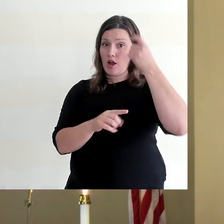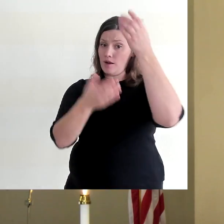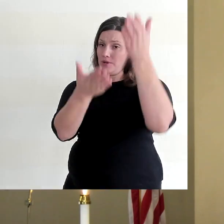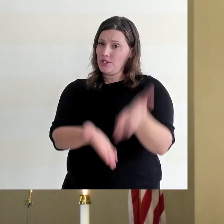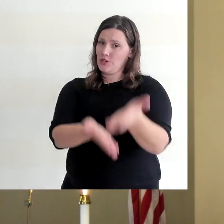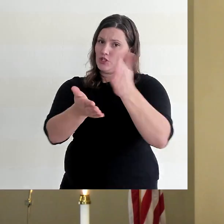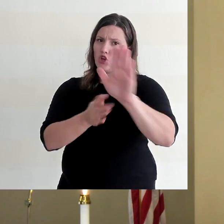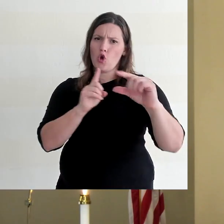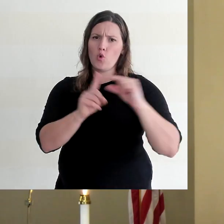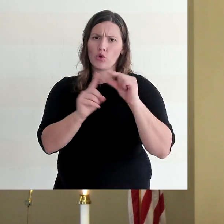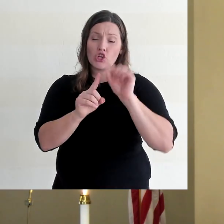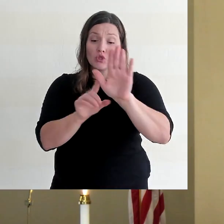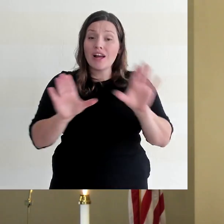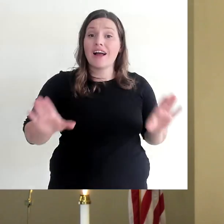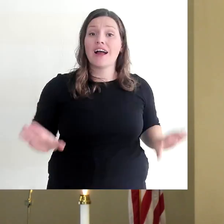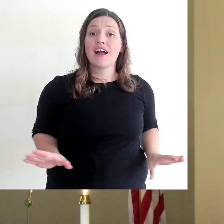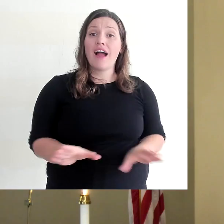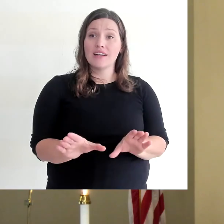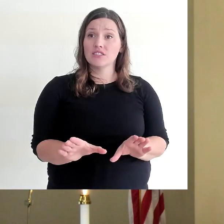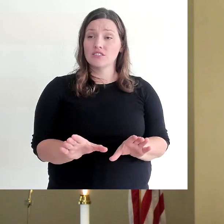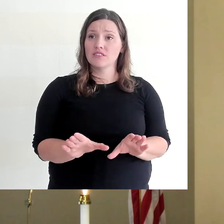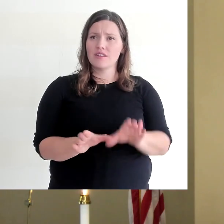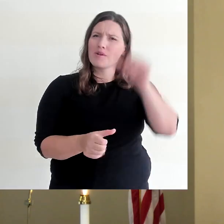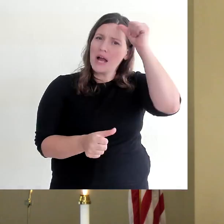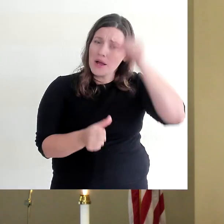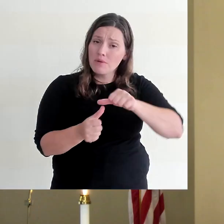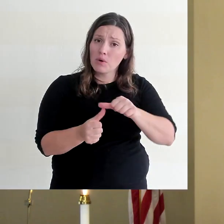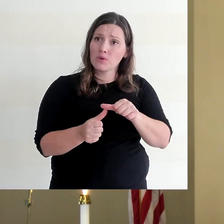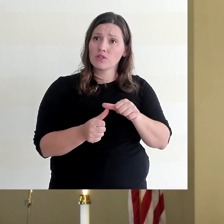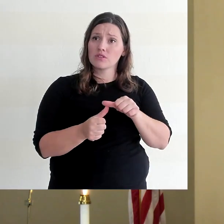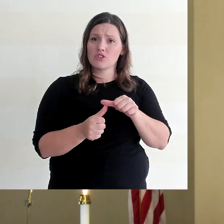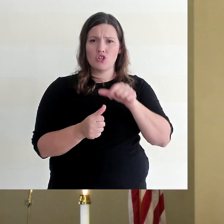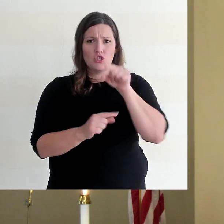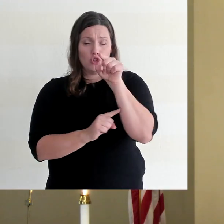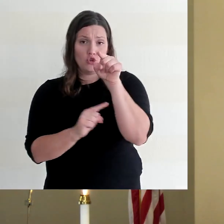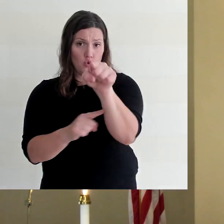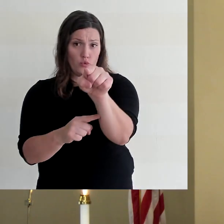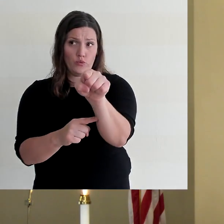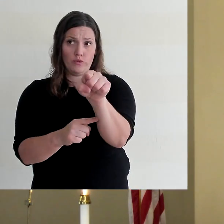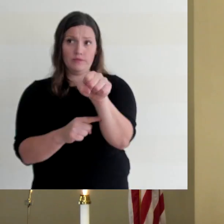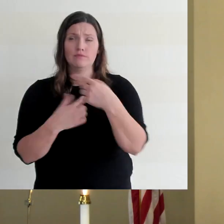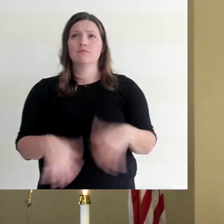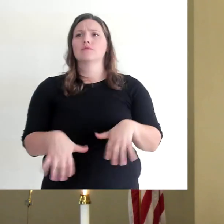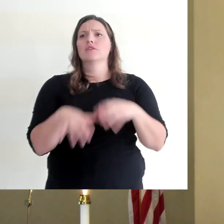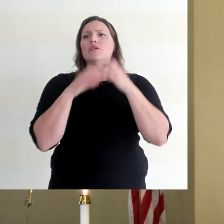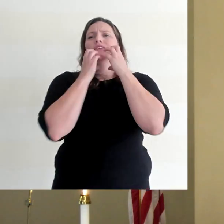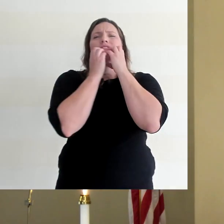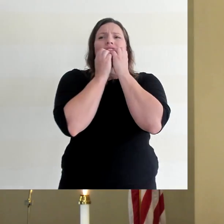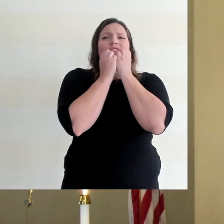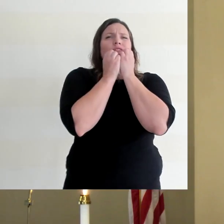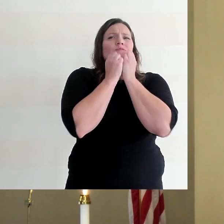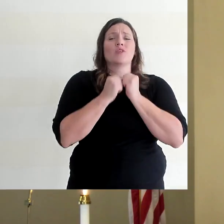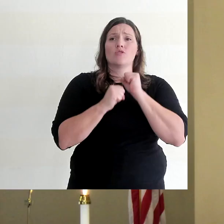from your actions. Remember, you are some of the precious few